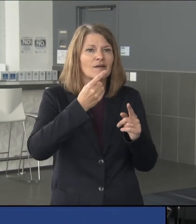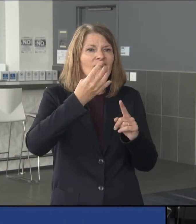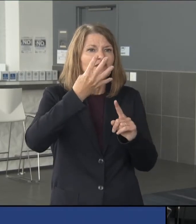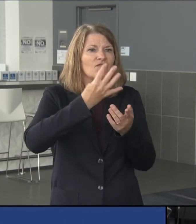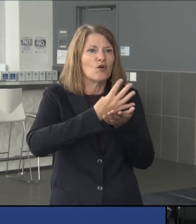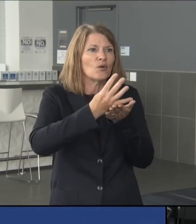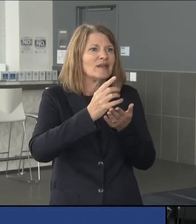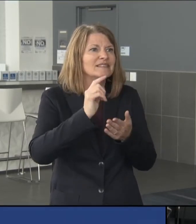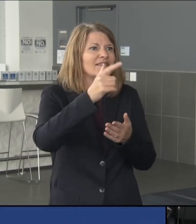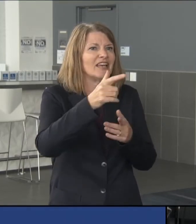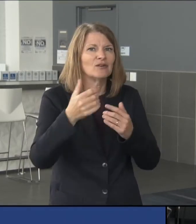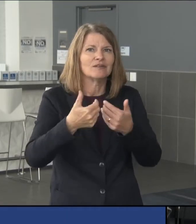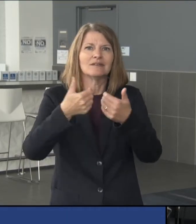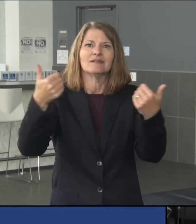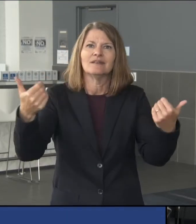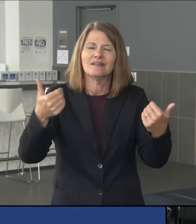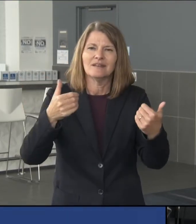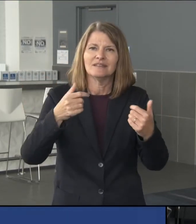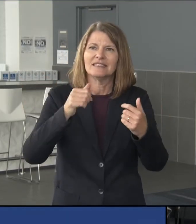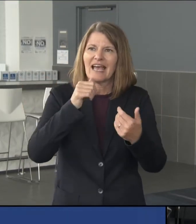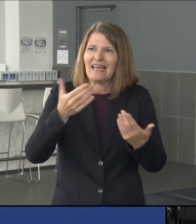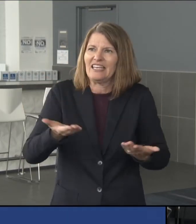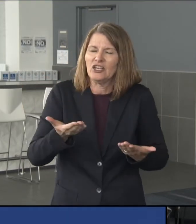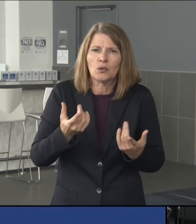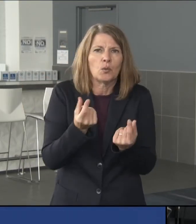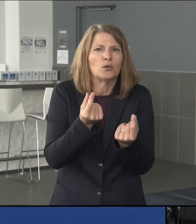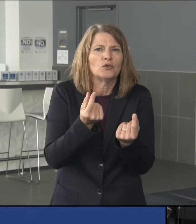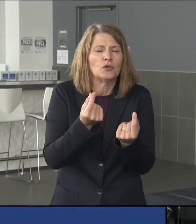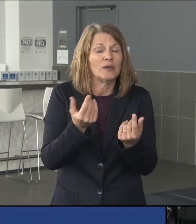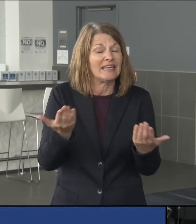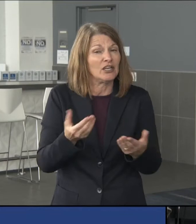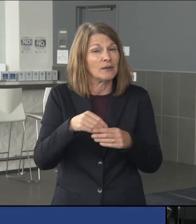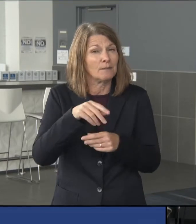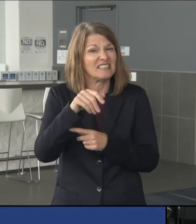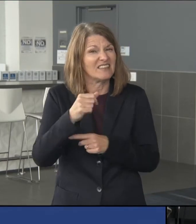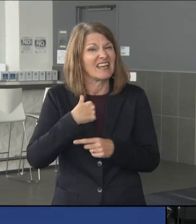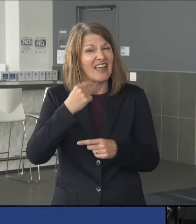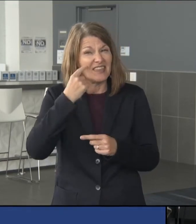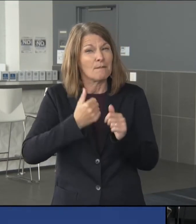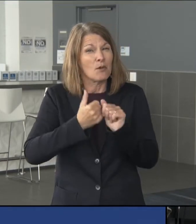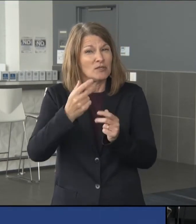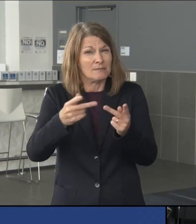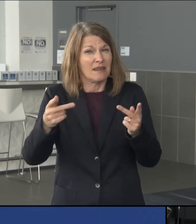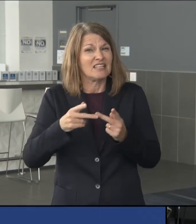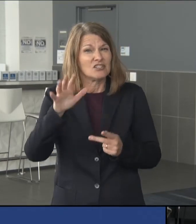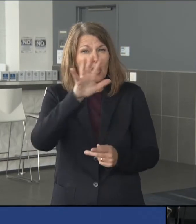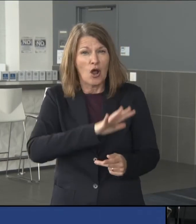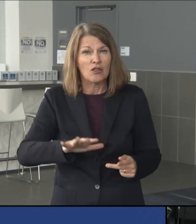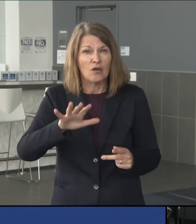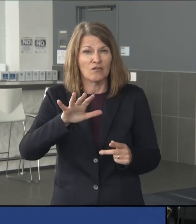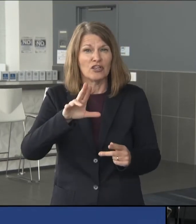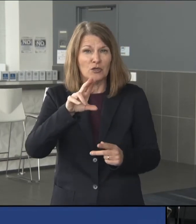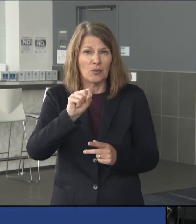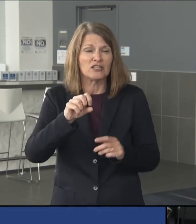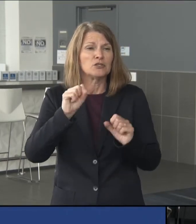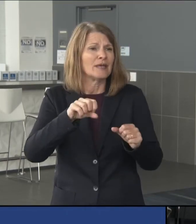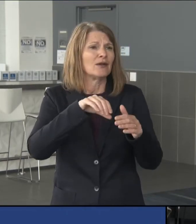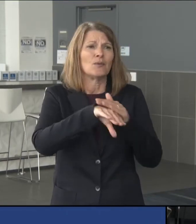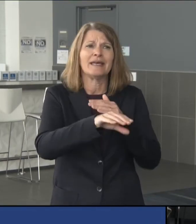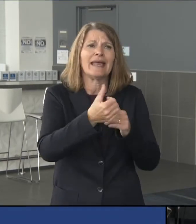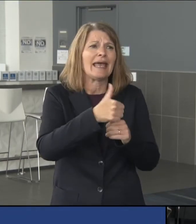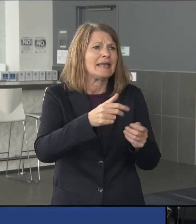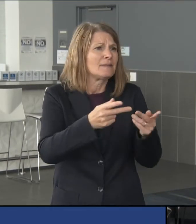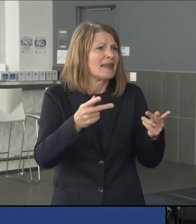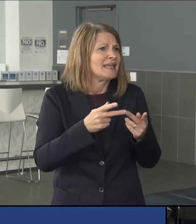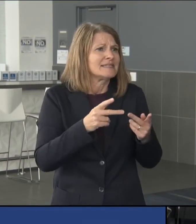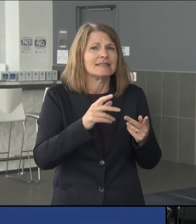separate community. What are they going to do? Here in Pennsylvania, and I think in most places around the country now, you can go in anywhere and get that second dose. Just